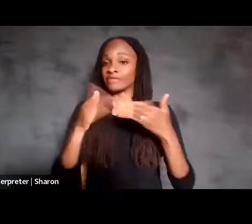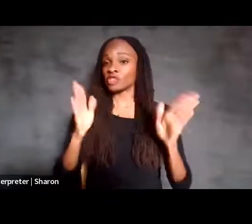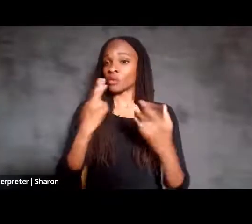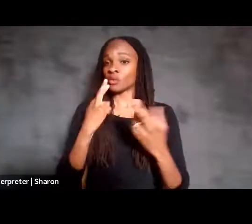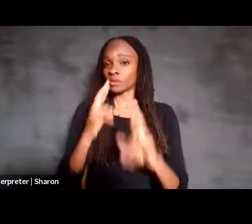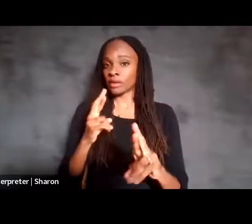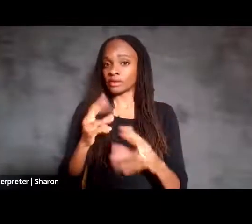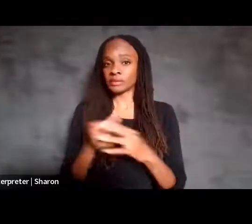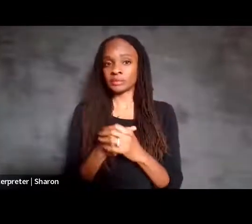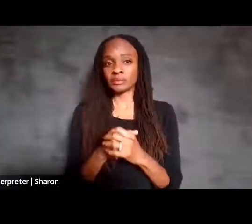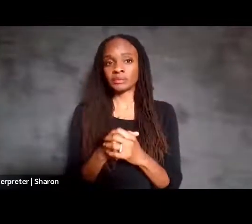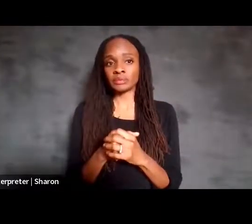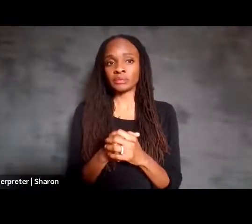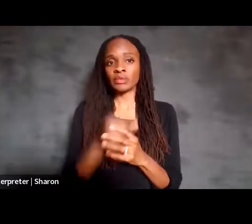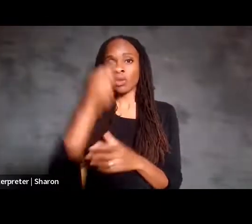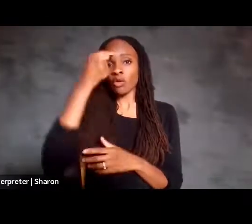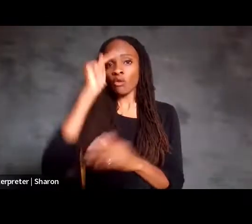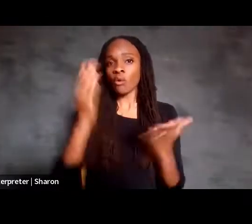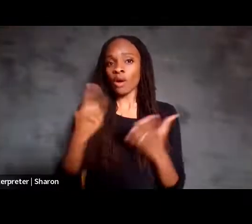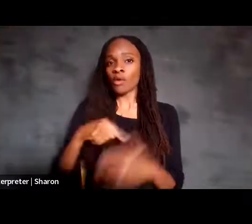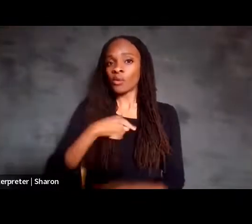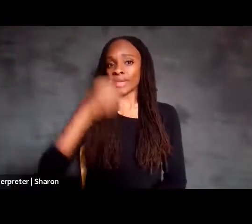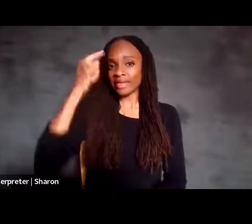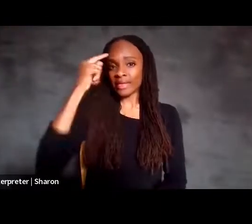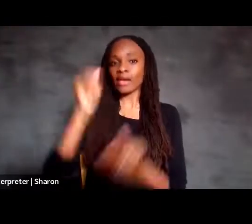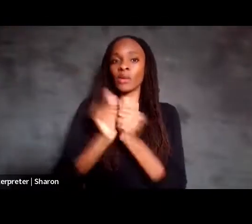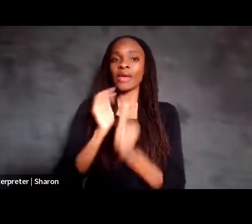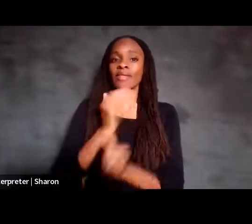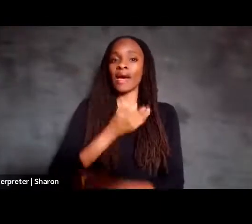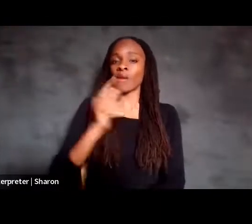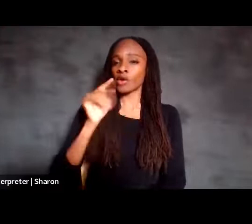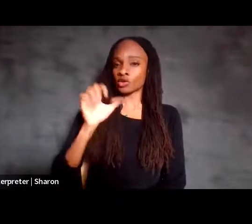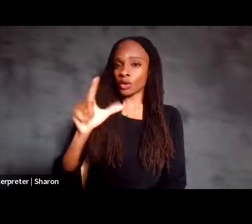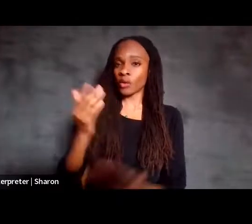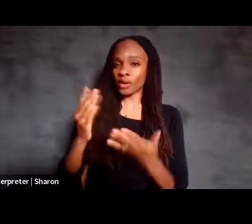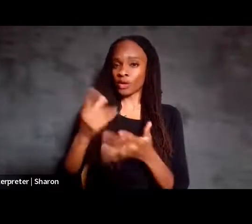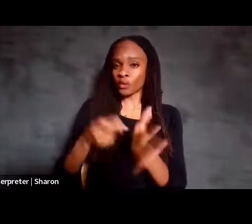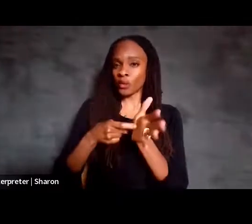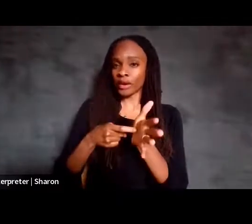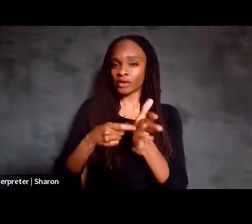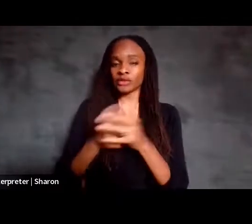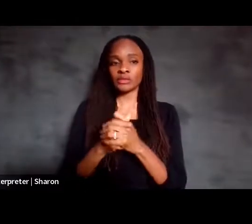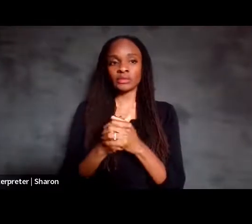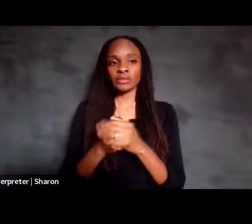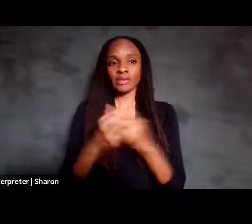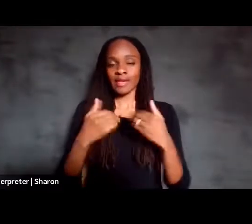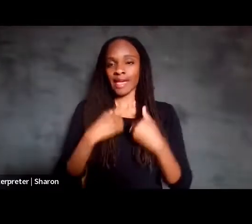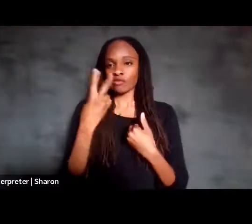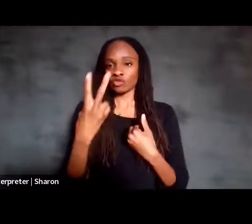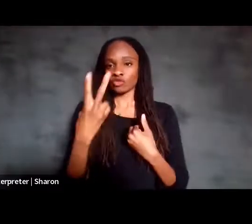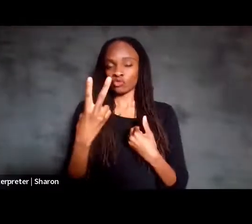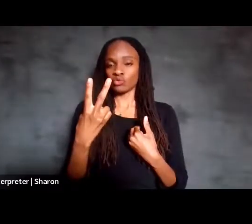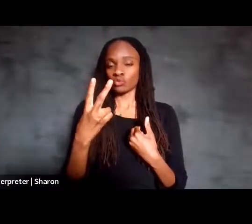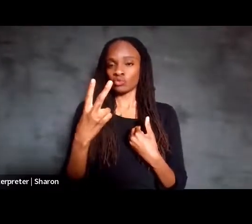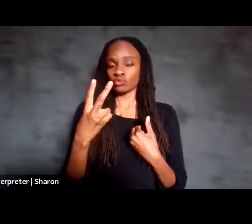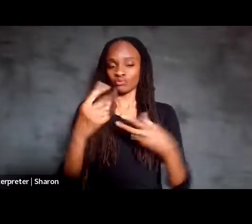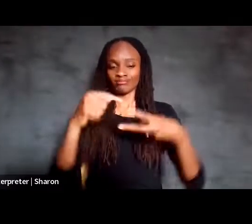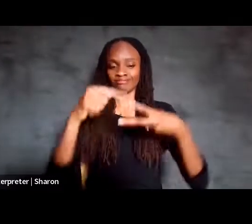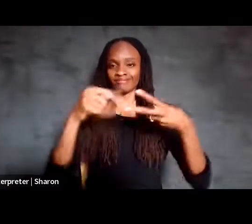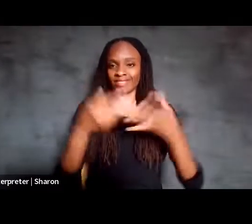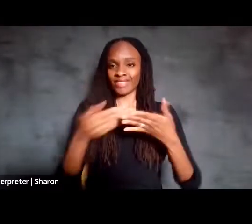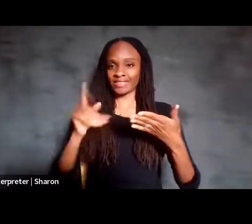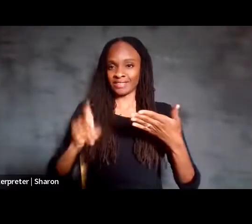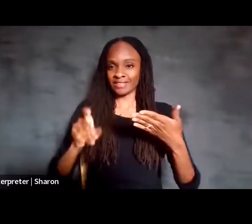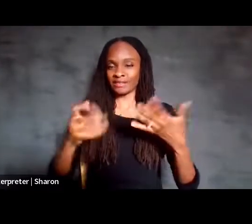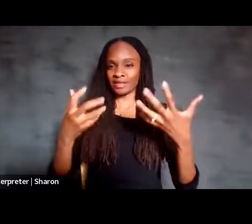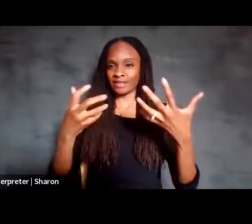for what we think in our trial will require those kind of two criteria that need to be met for our